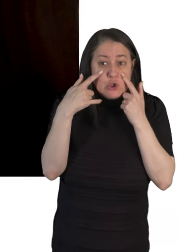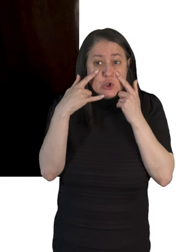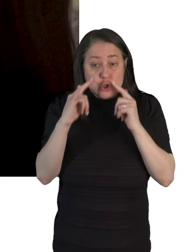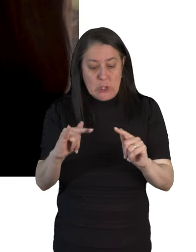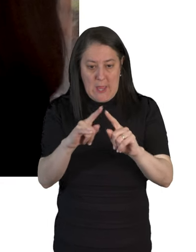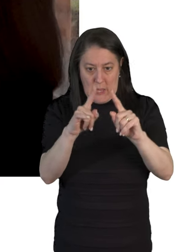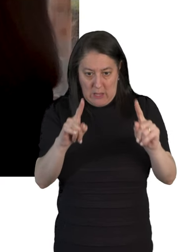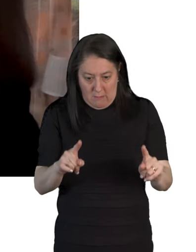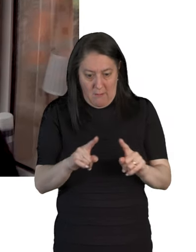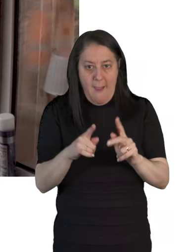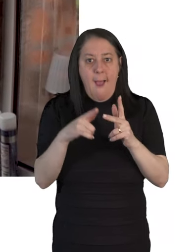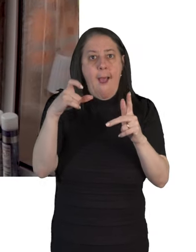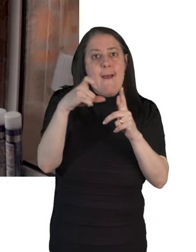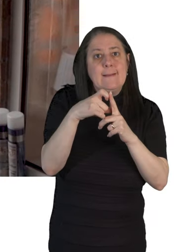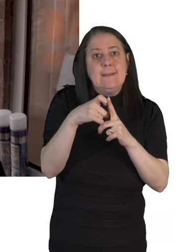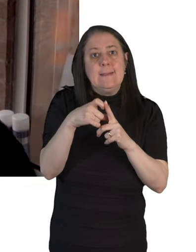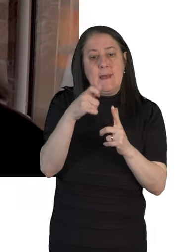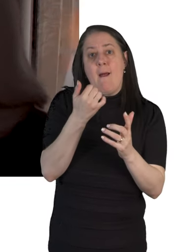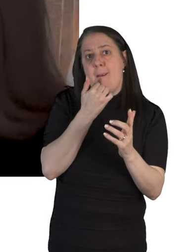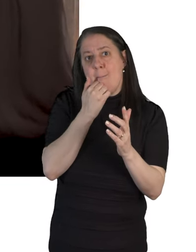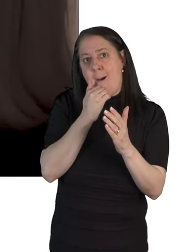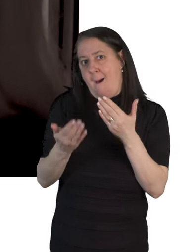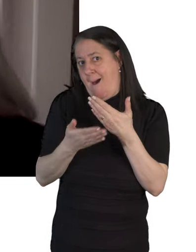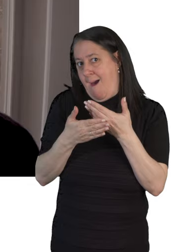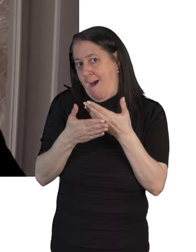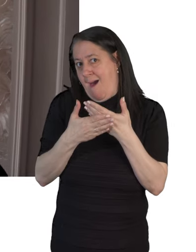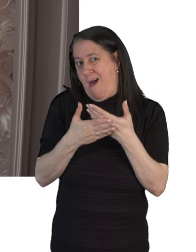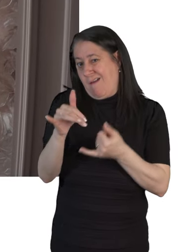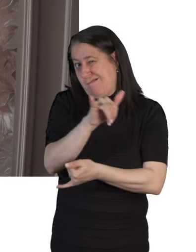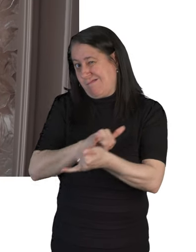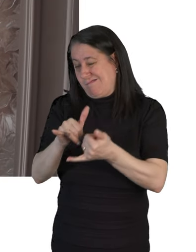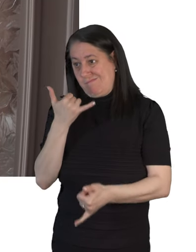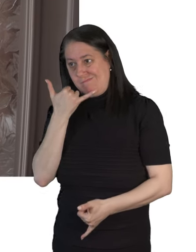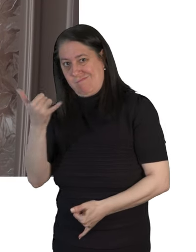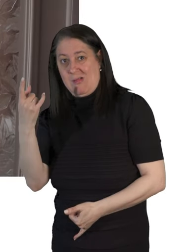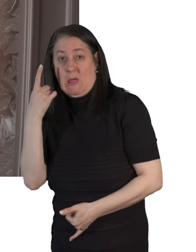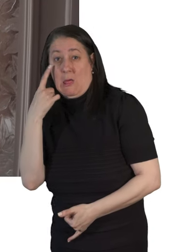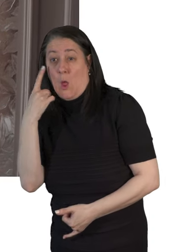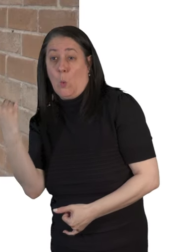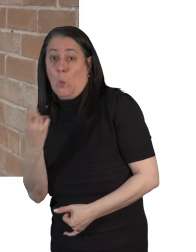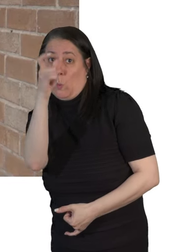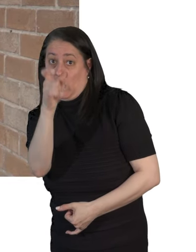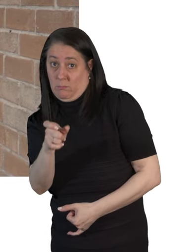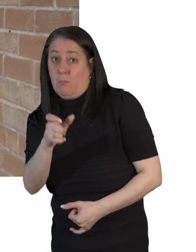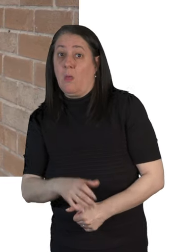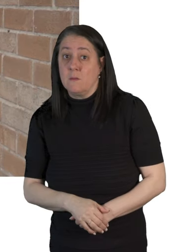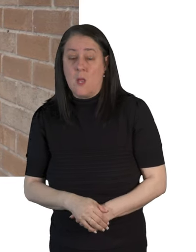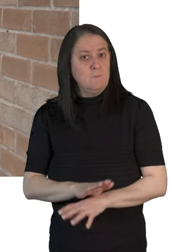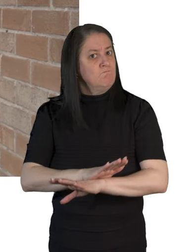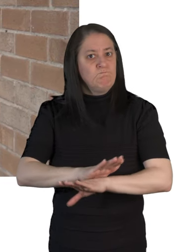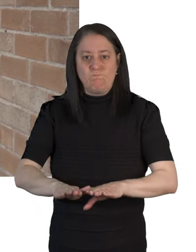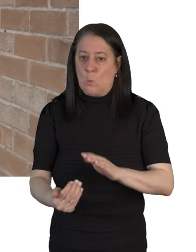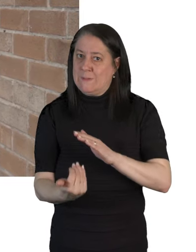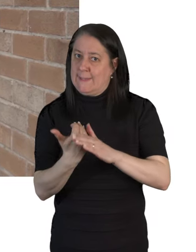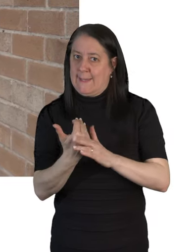Ask to see an engineer's ID card. There is a number at the back of the card if you need to check who they are. Do not let